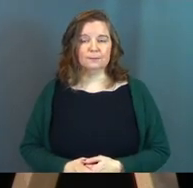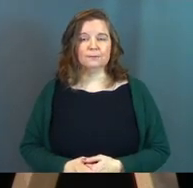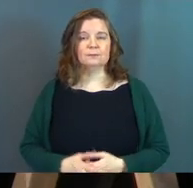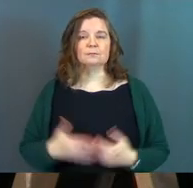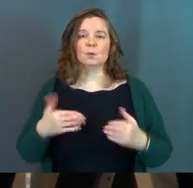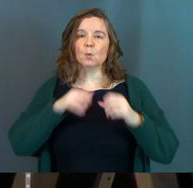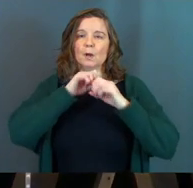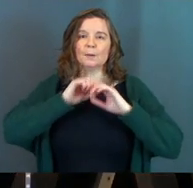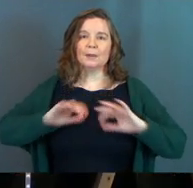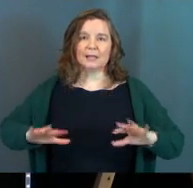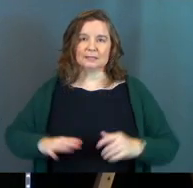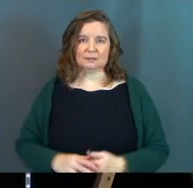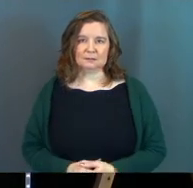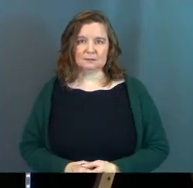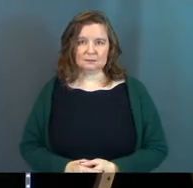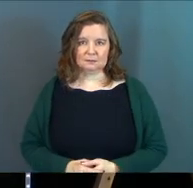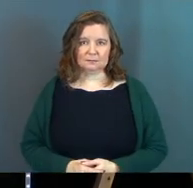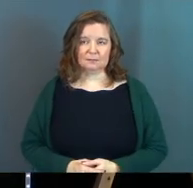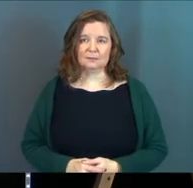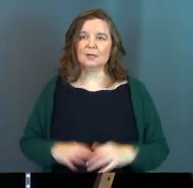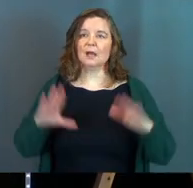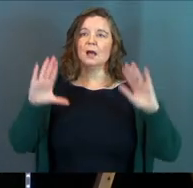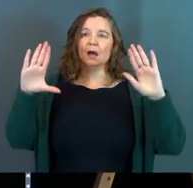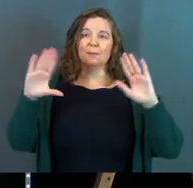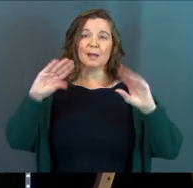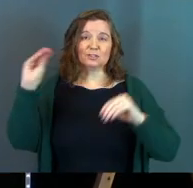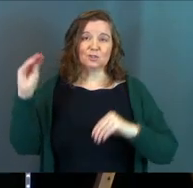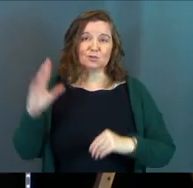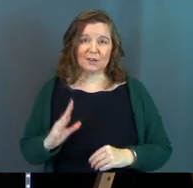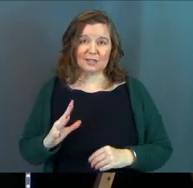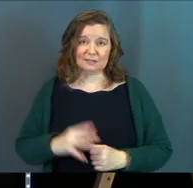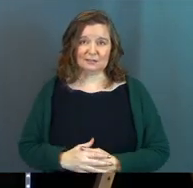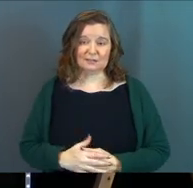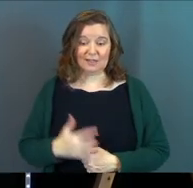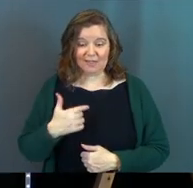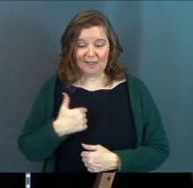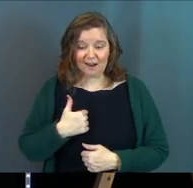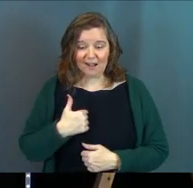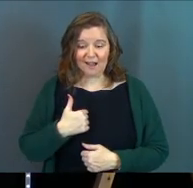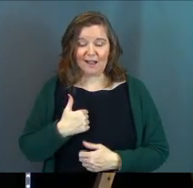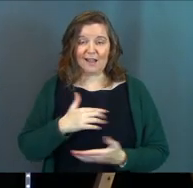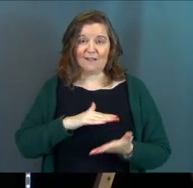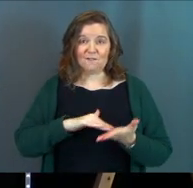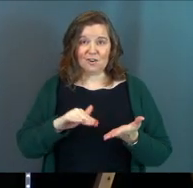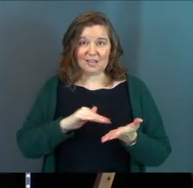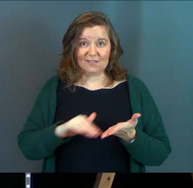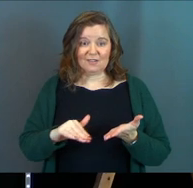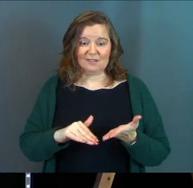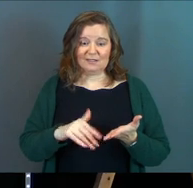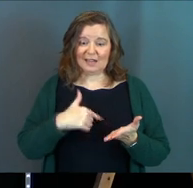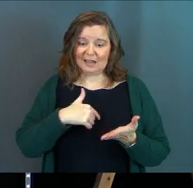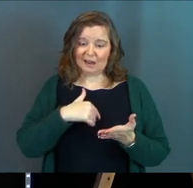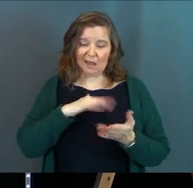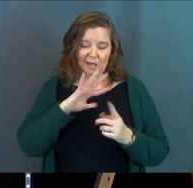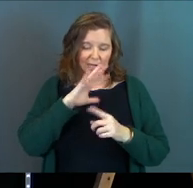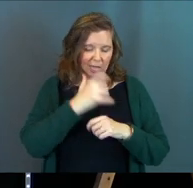What a blessing. Amazing grace that I get to be forgiven and no longer caught up in my past and my